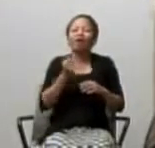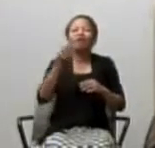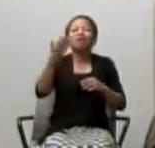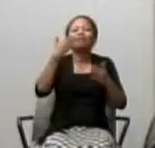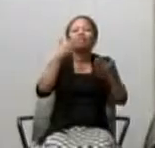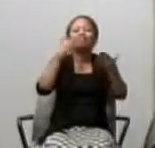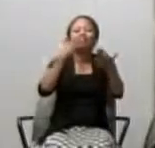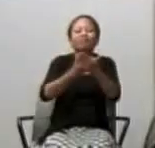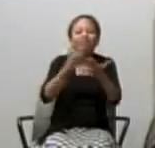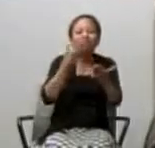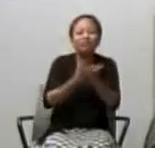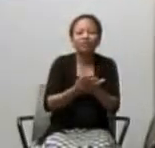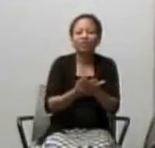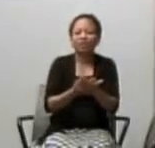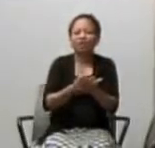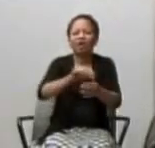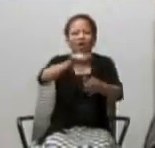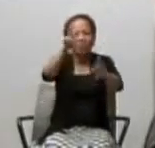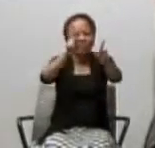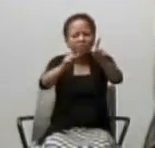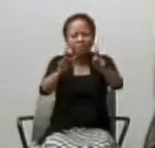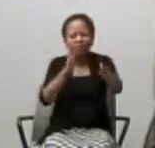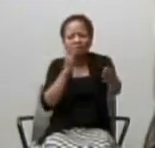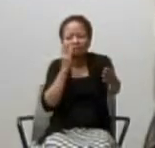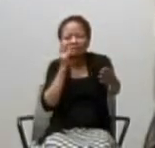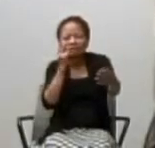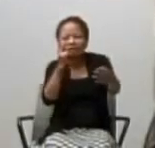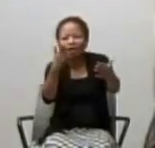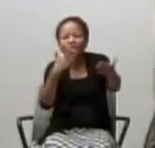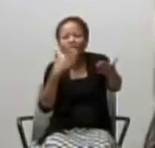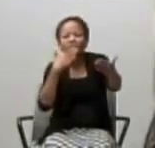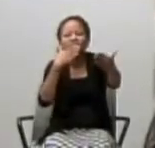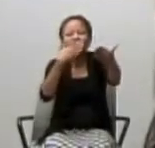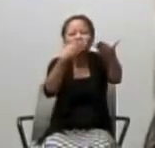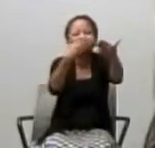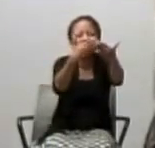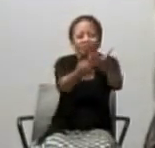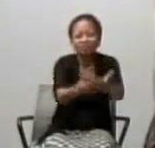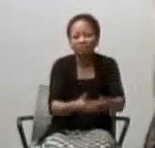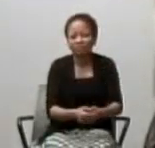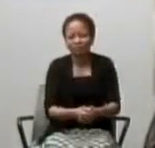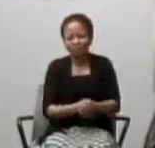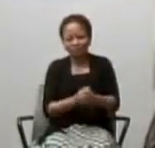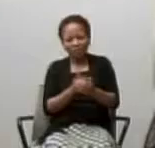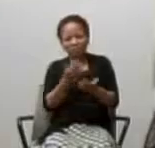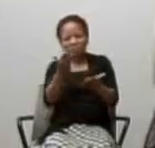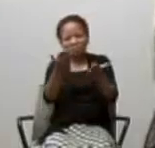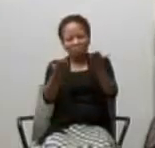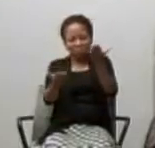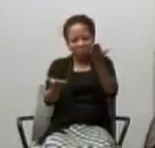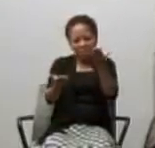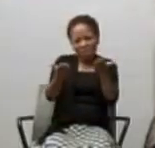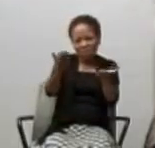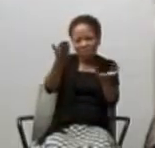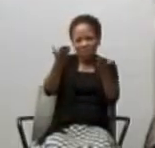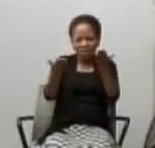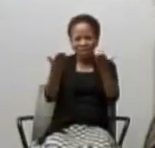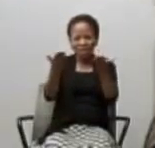the good within others that God sees, then maybe, just maybe we too